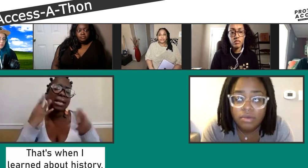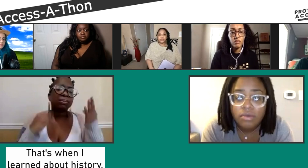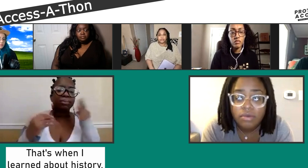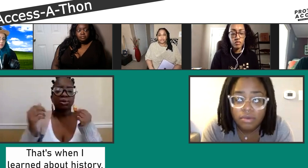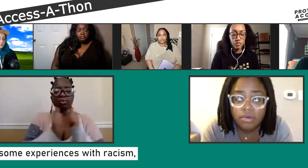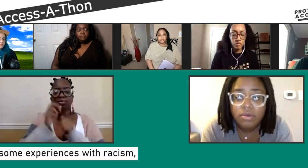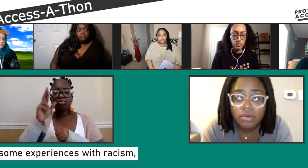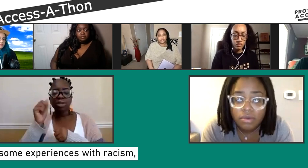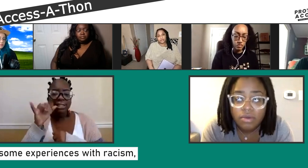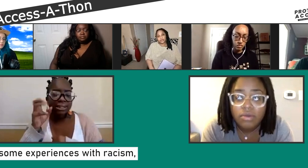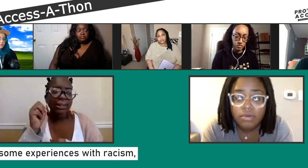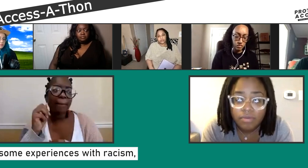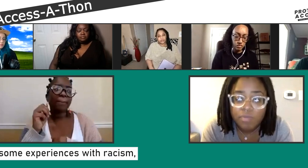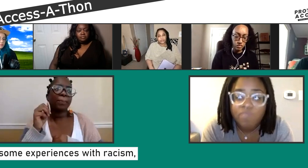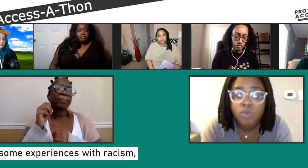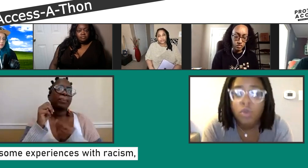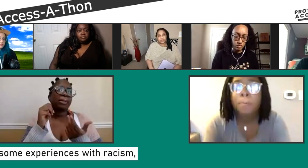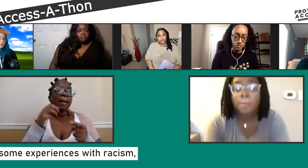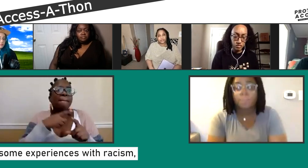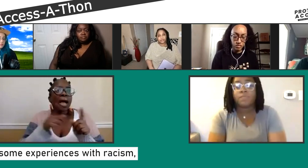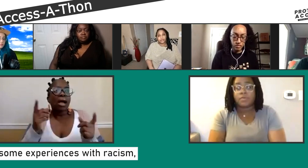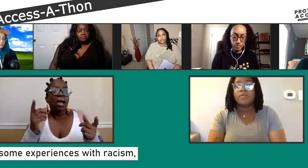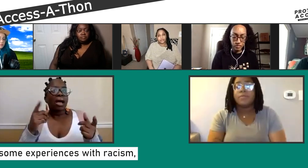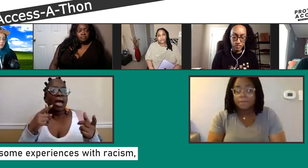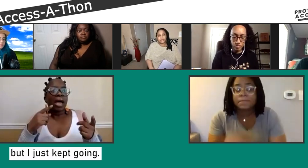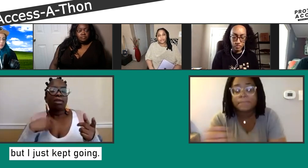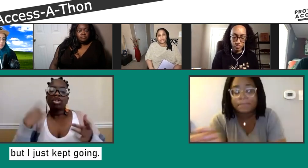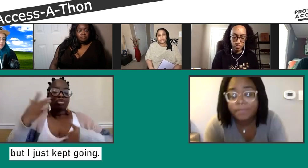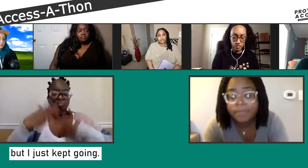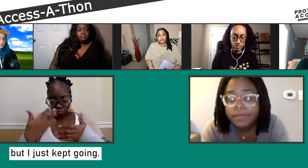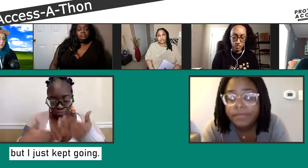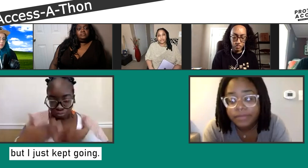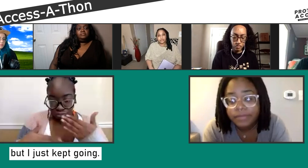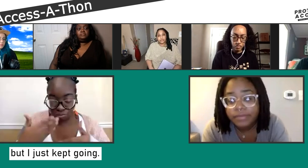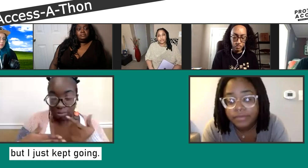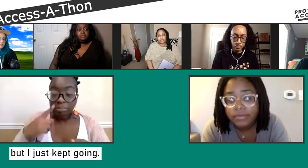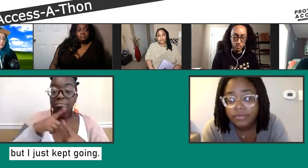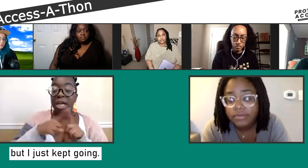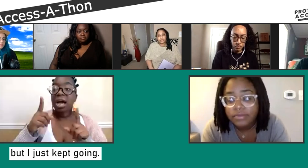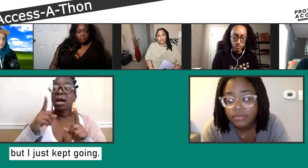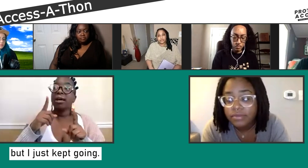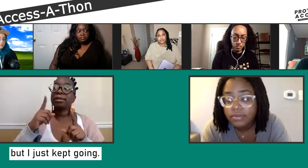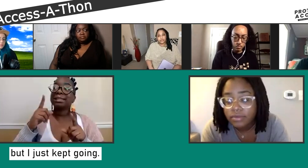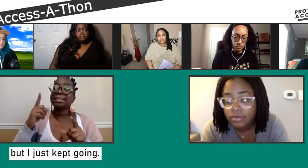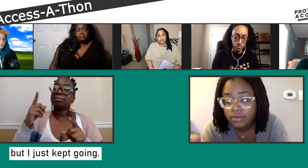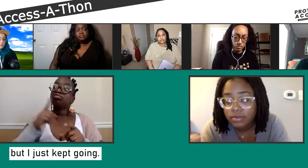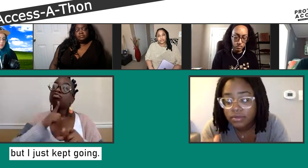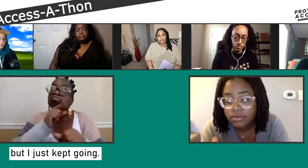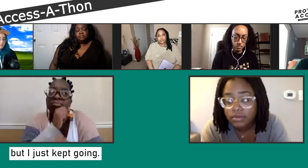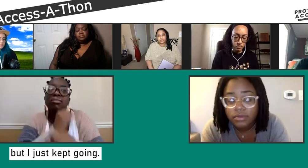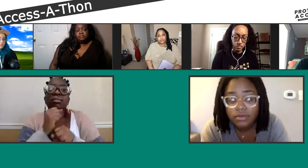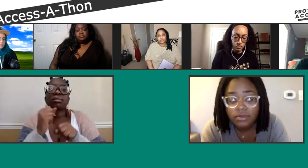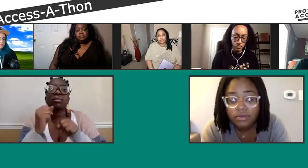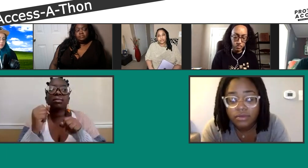been researching, studying history, and everything that had been going on with racism. And so jumping